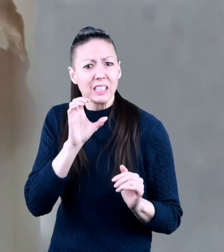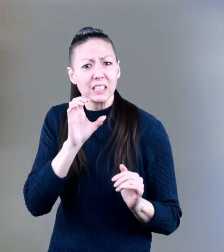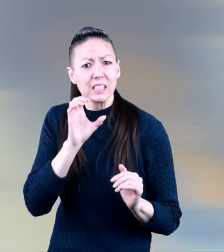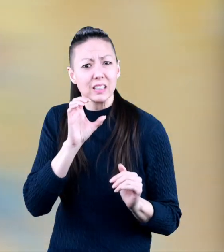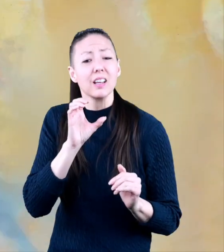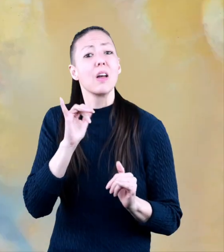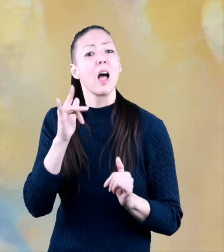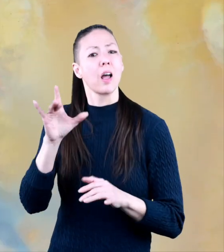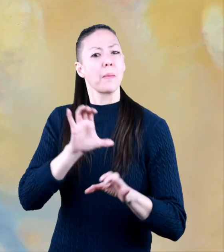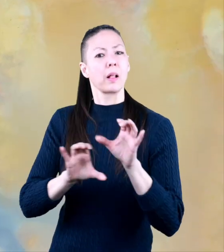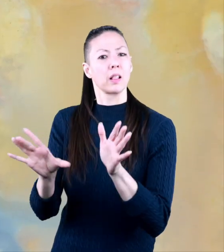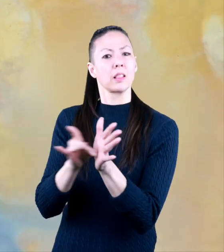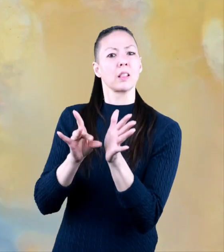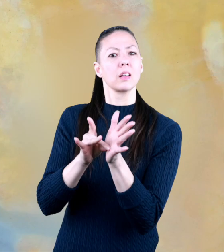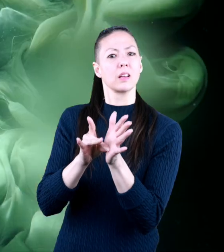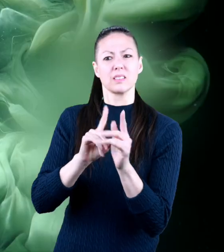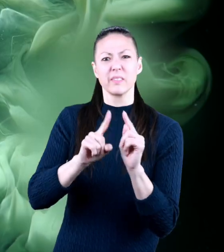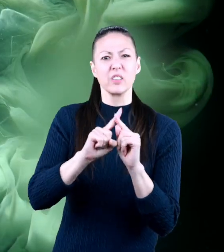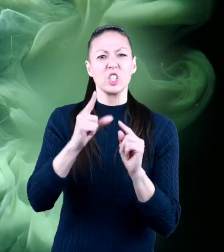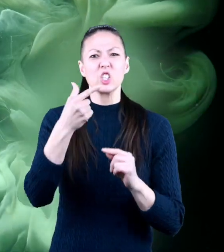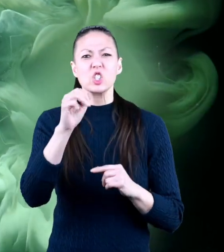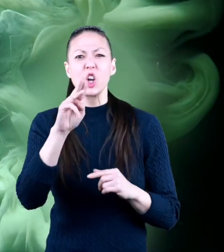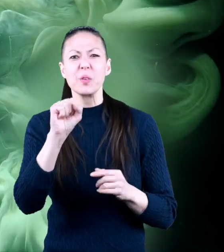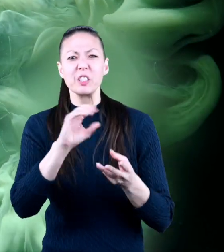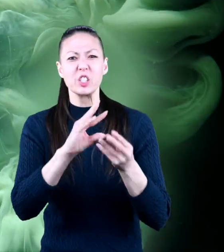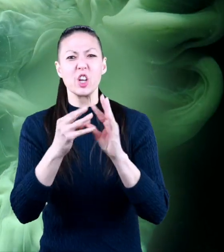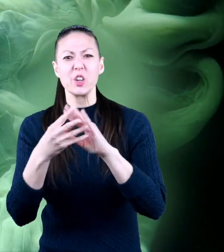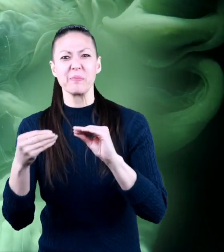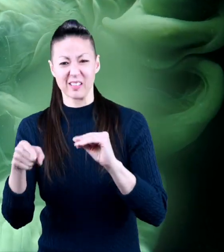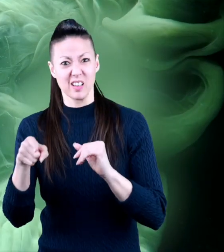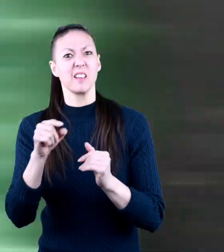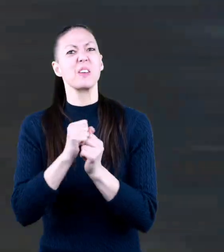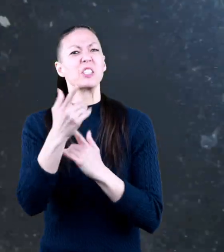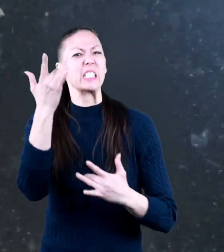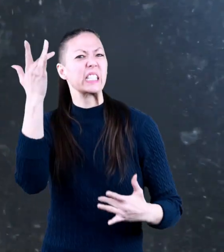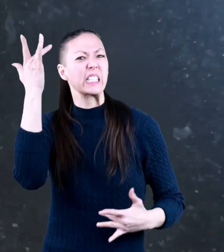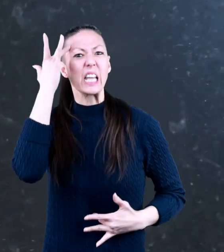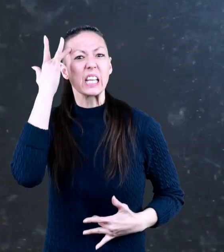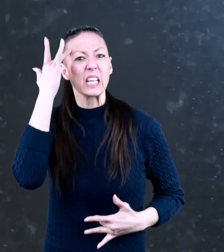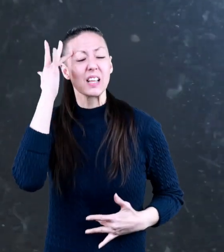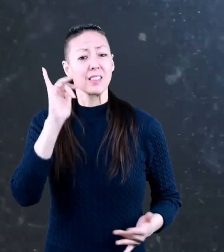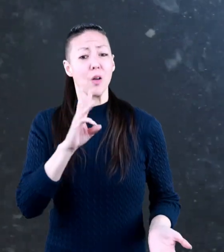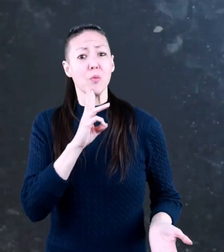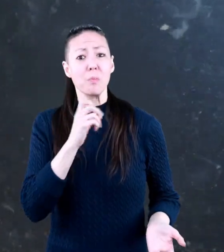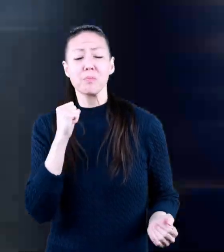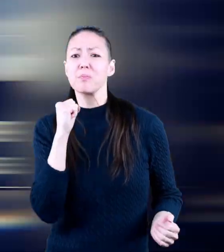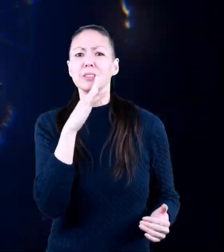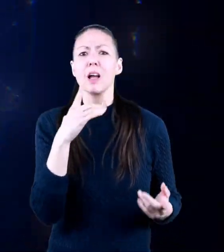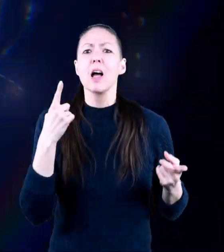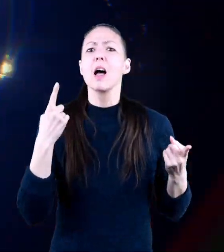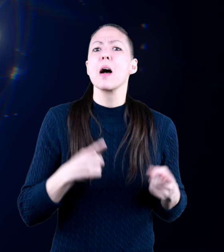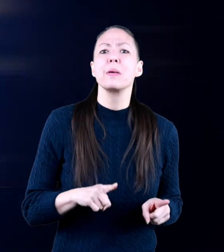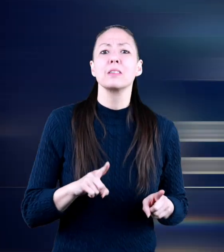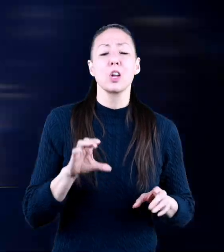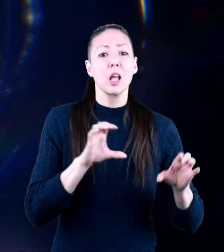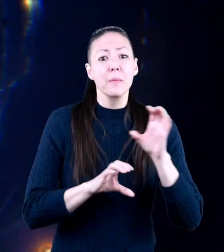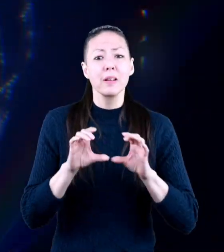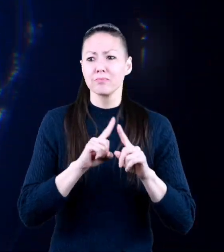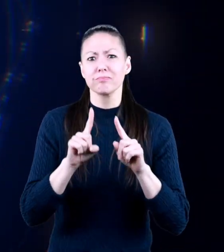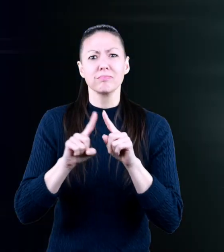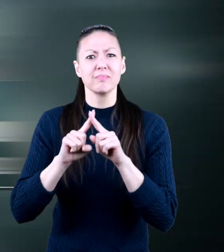because it contains chemicals or other germs that can make you sick water pollution happens when different particles